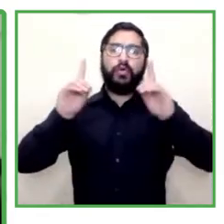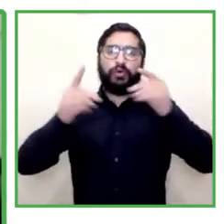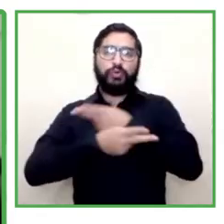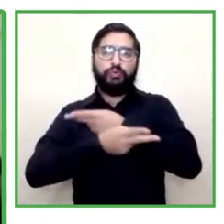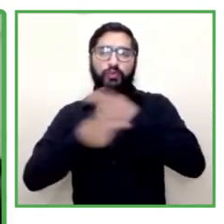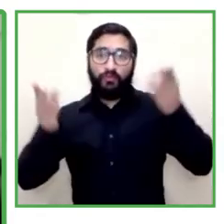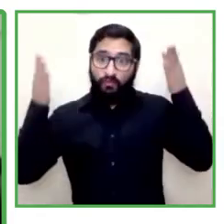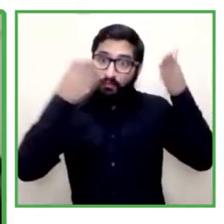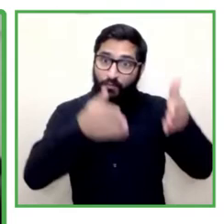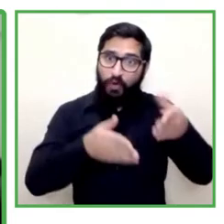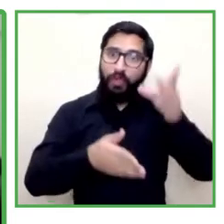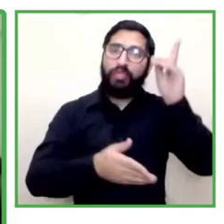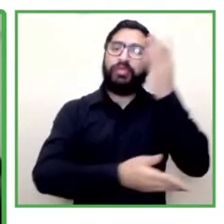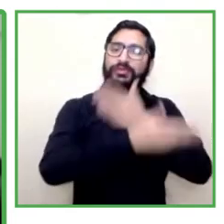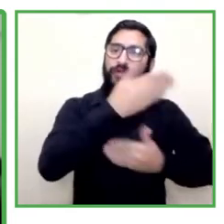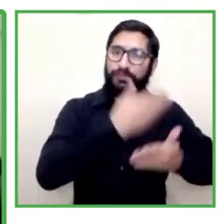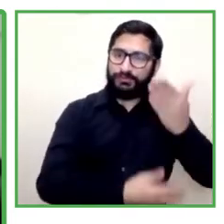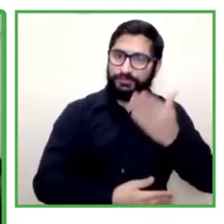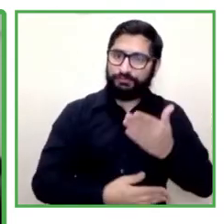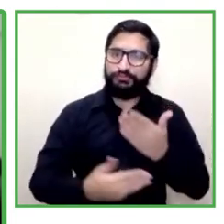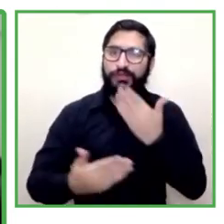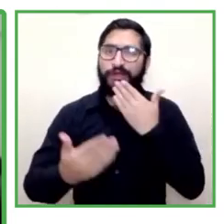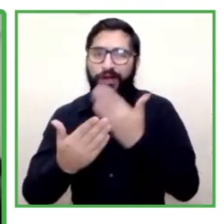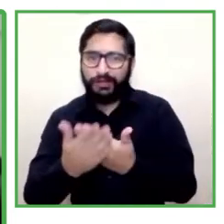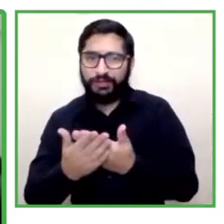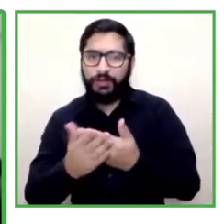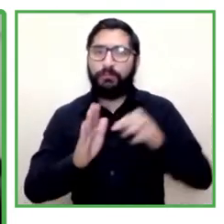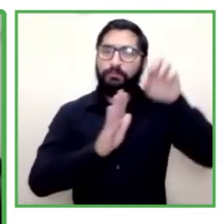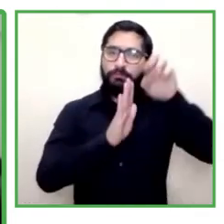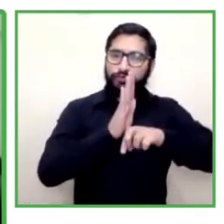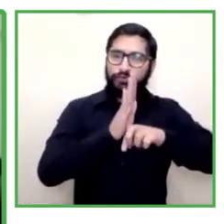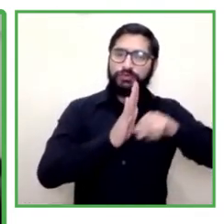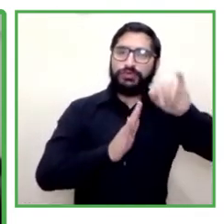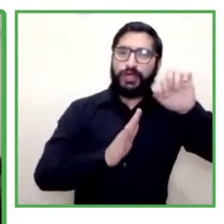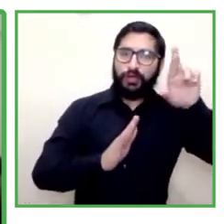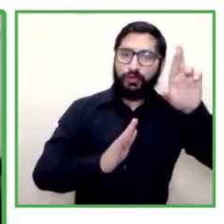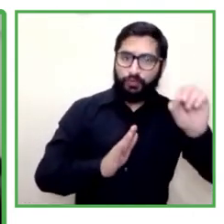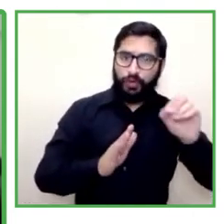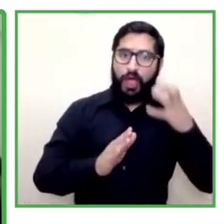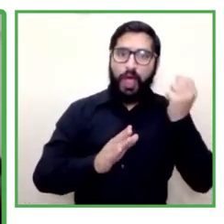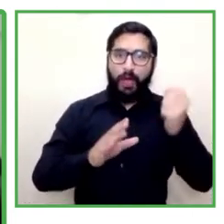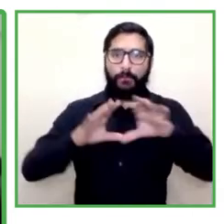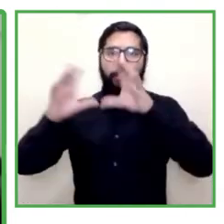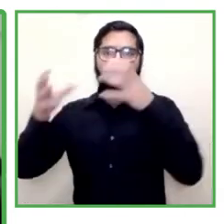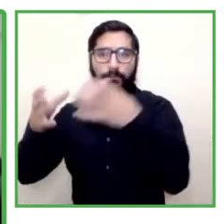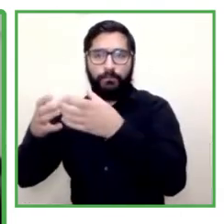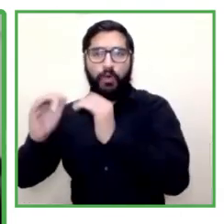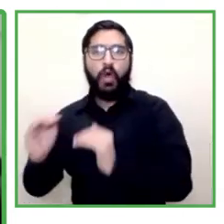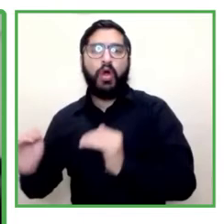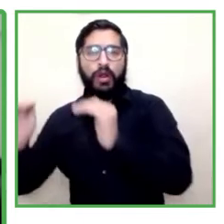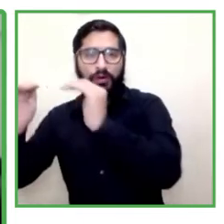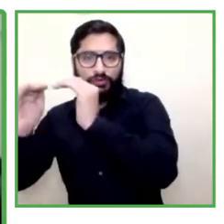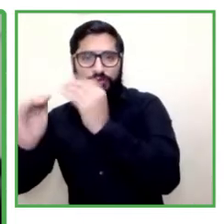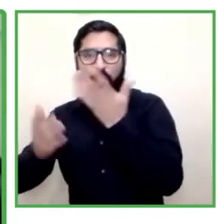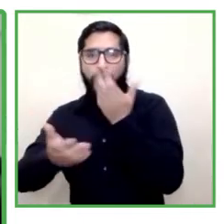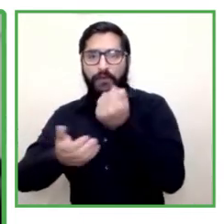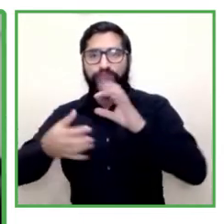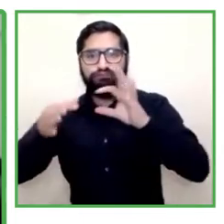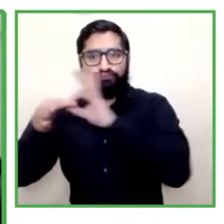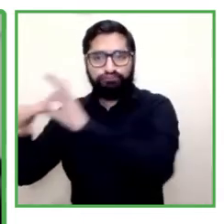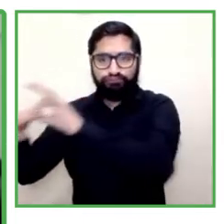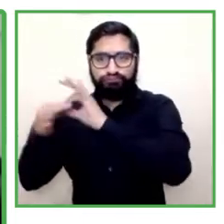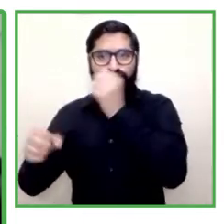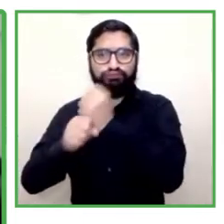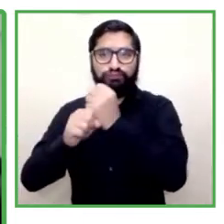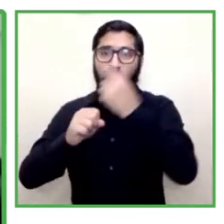disabilities thanks to zero project and also discover my foundation its ally in latin